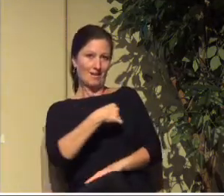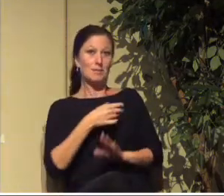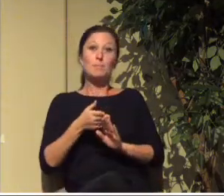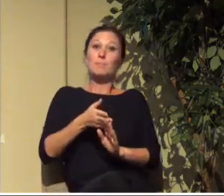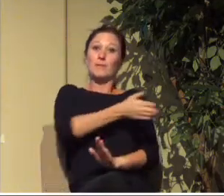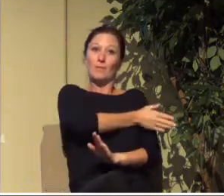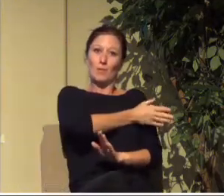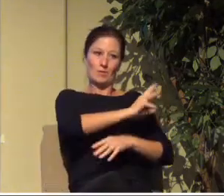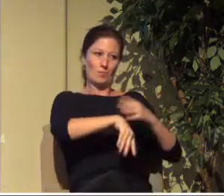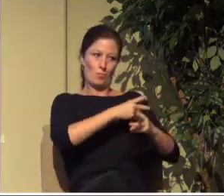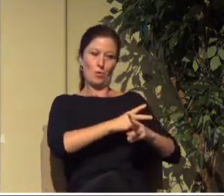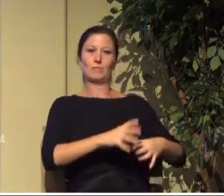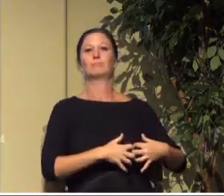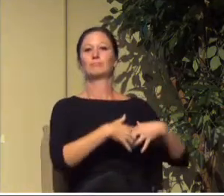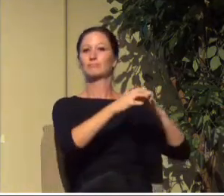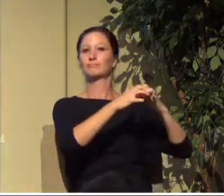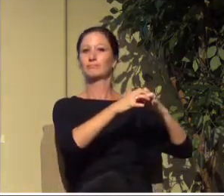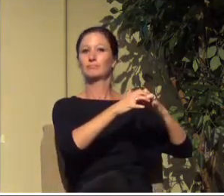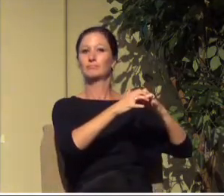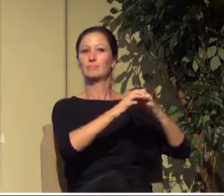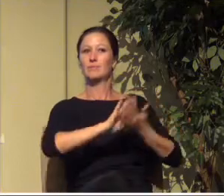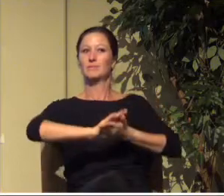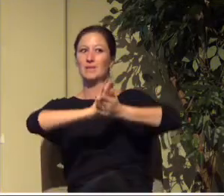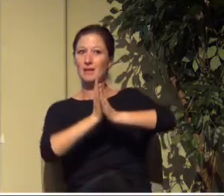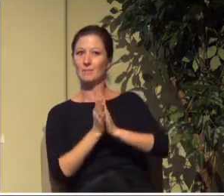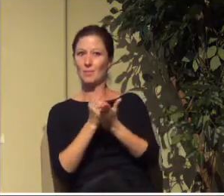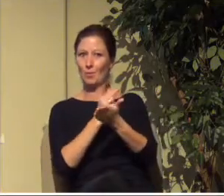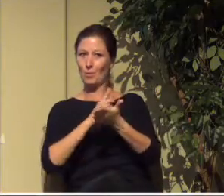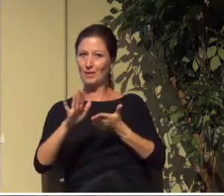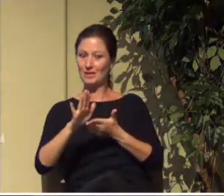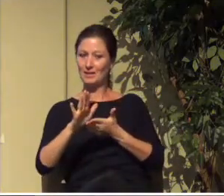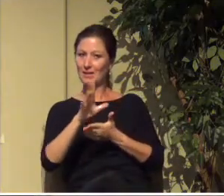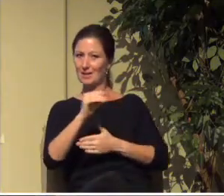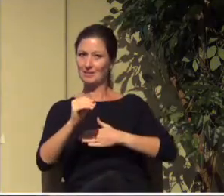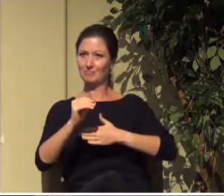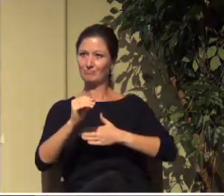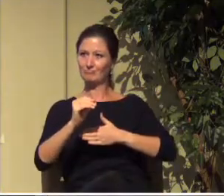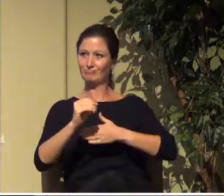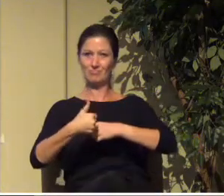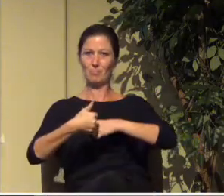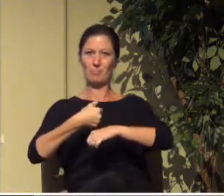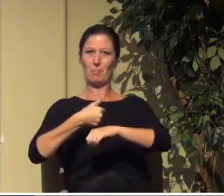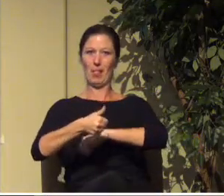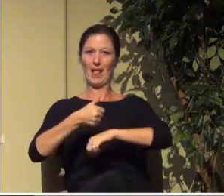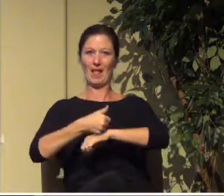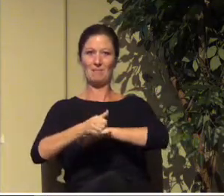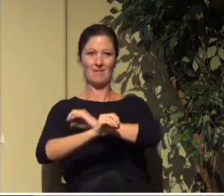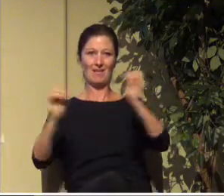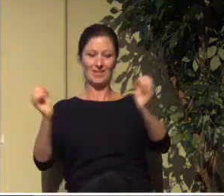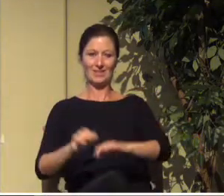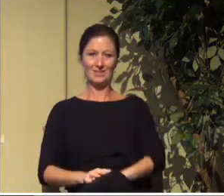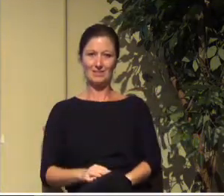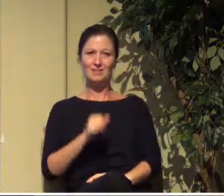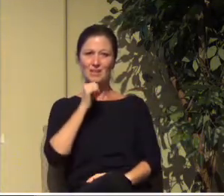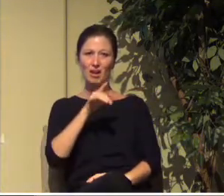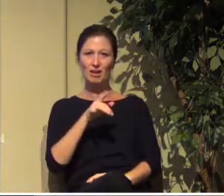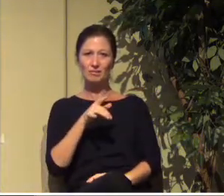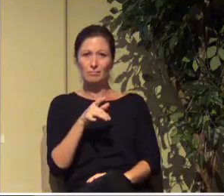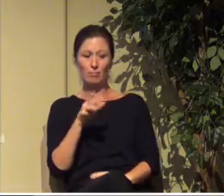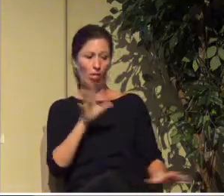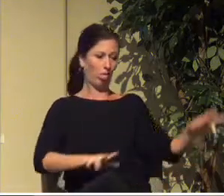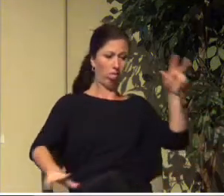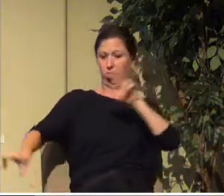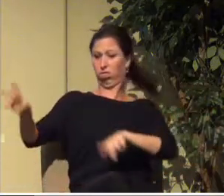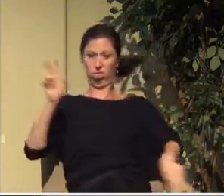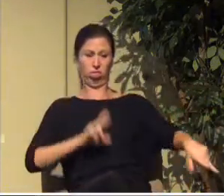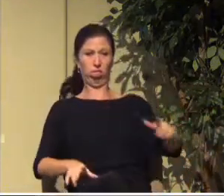the creation of the world to be holy and blameless in his sight. Chose. He didn't stumble upon us. It's